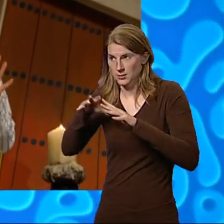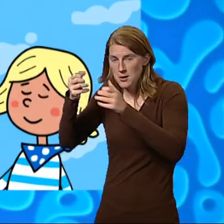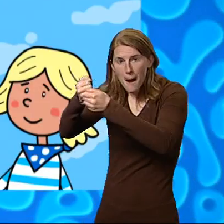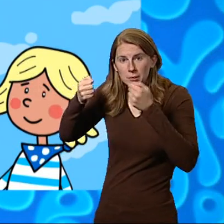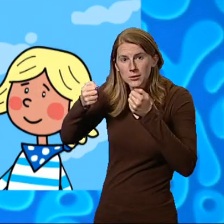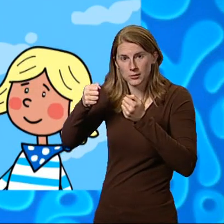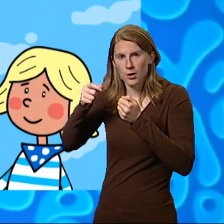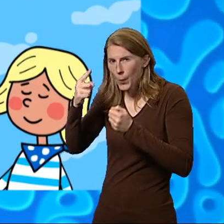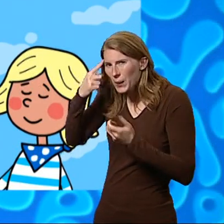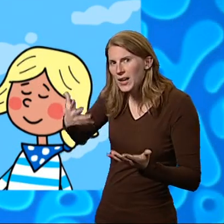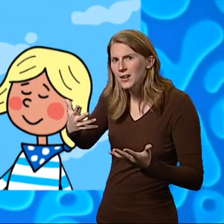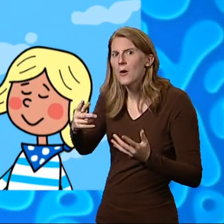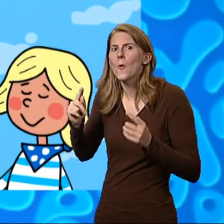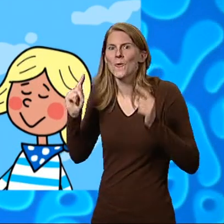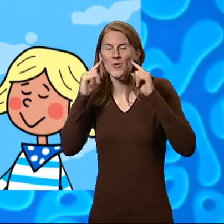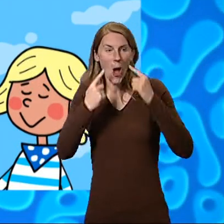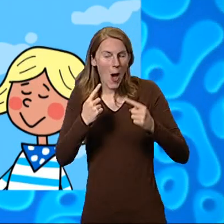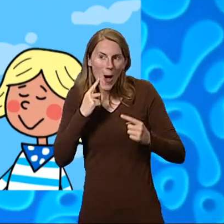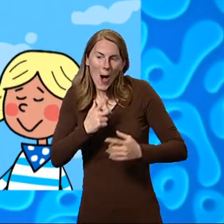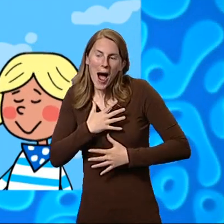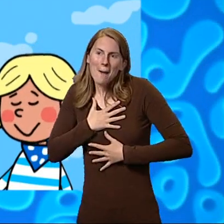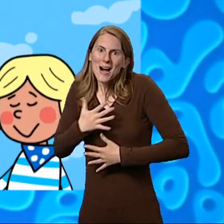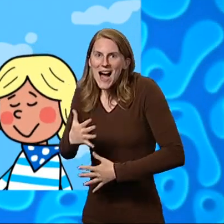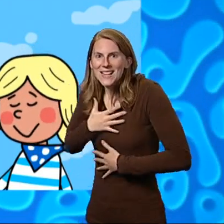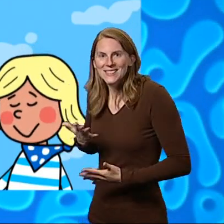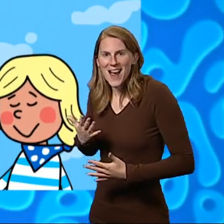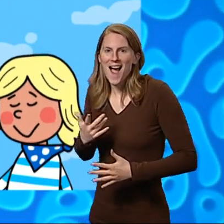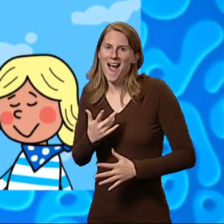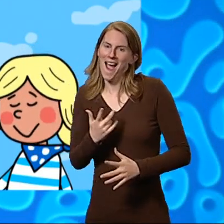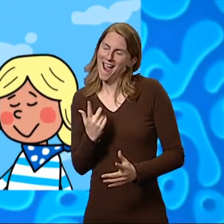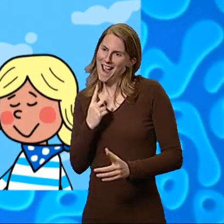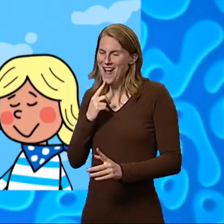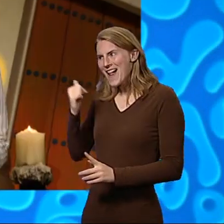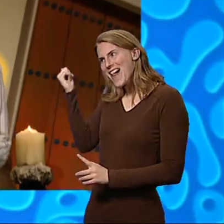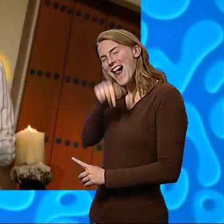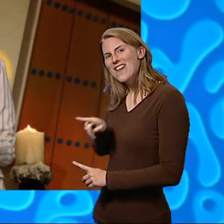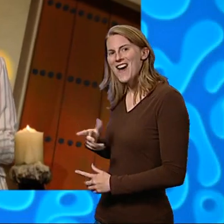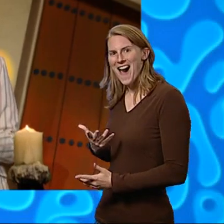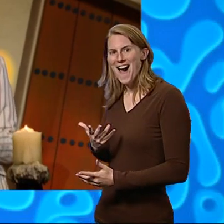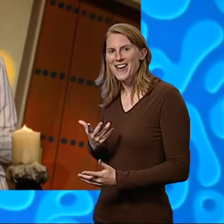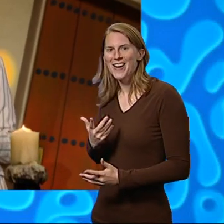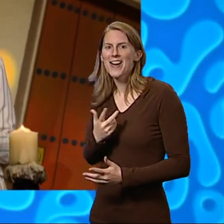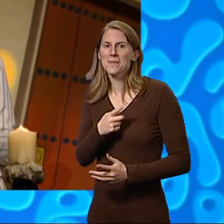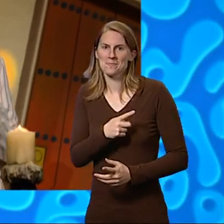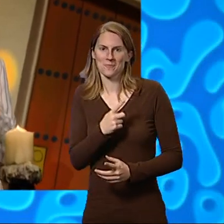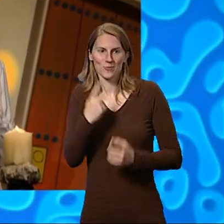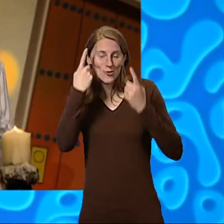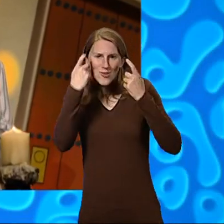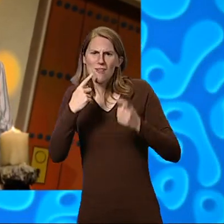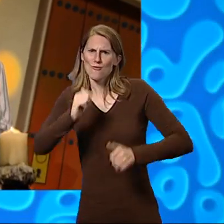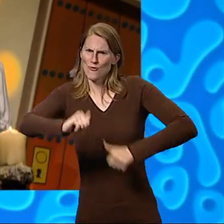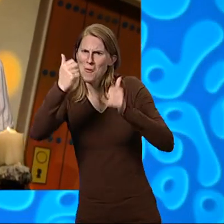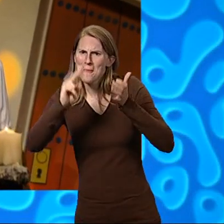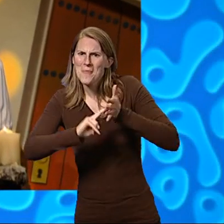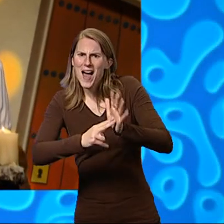was amazed. You are clever, she told him and they both blushed. Good plan, agreed Corkella. Might just